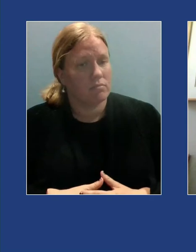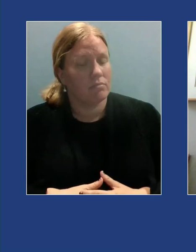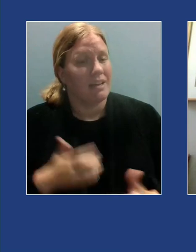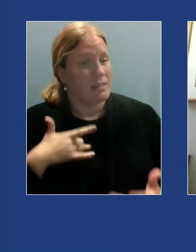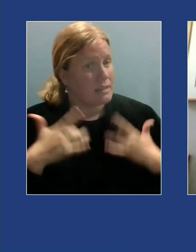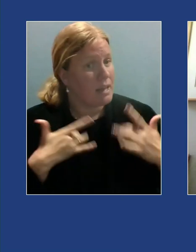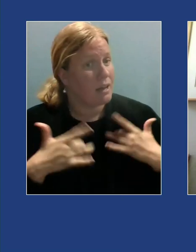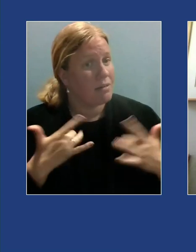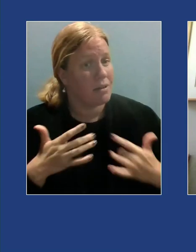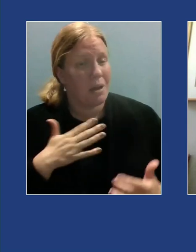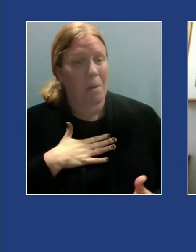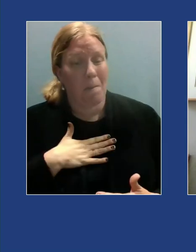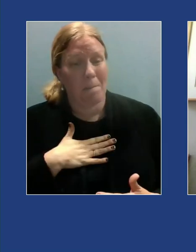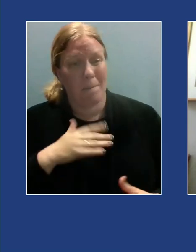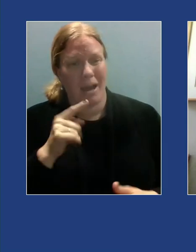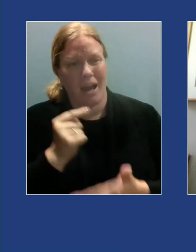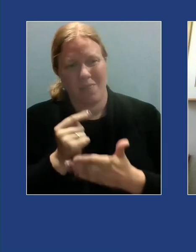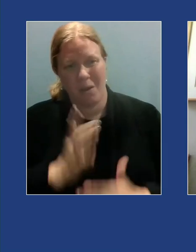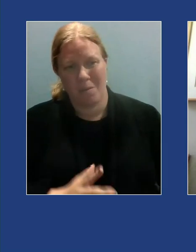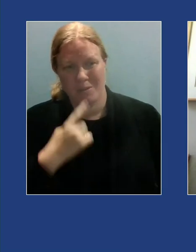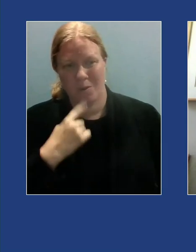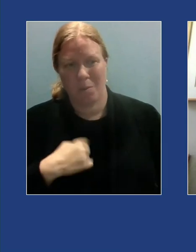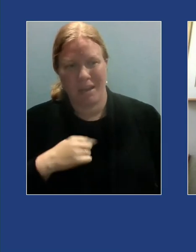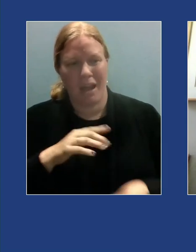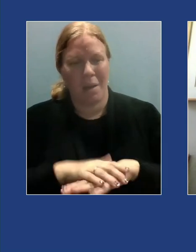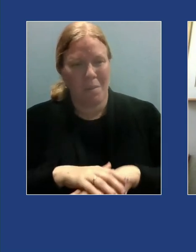that I'm on a warrior path and that was nice to hear